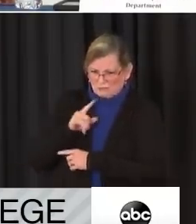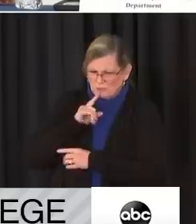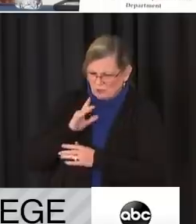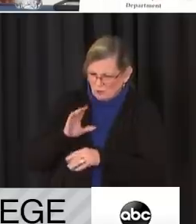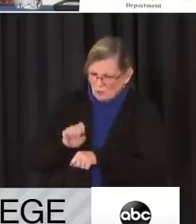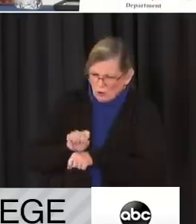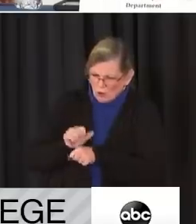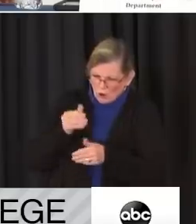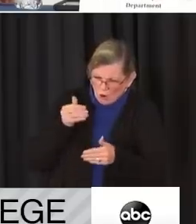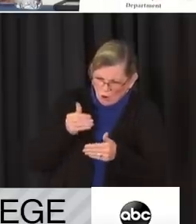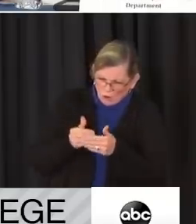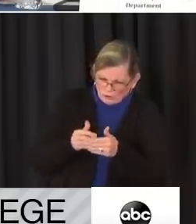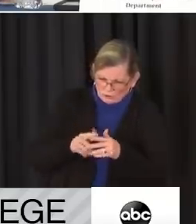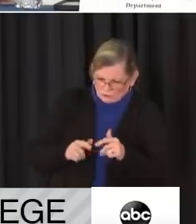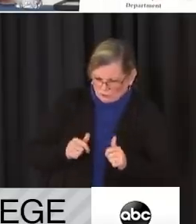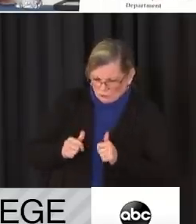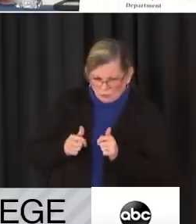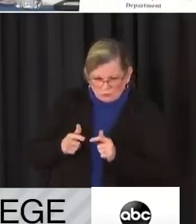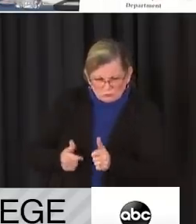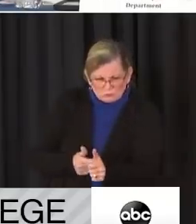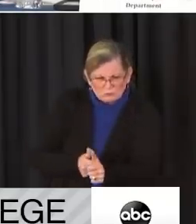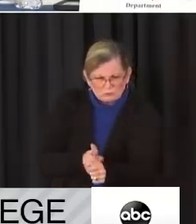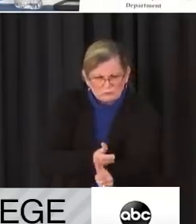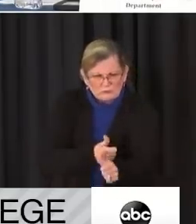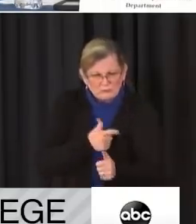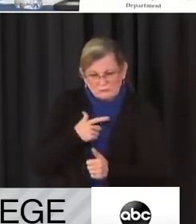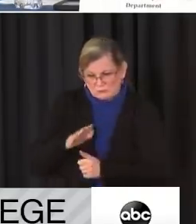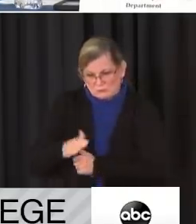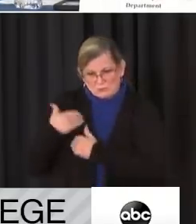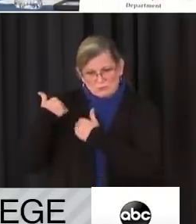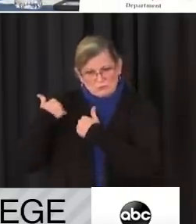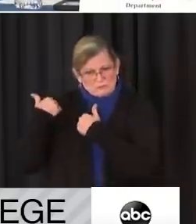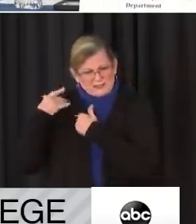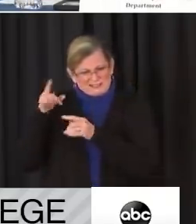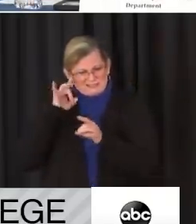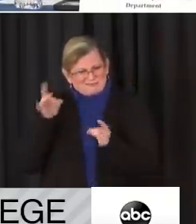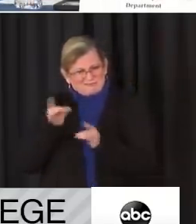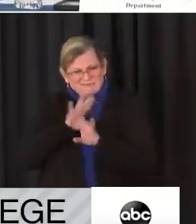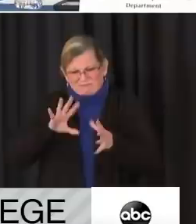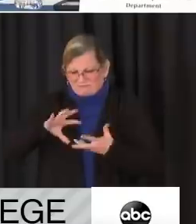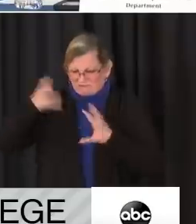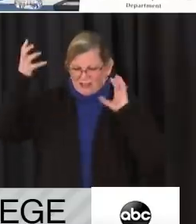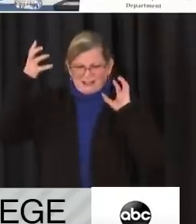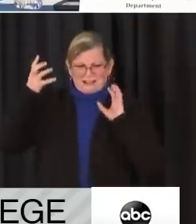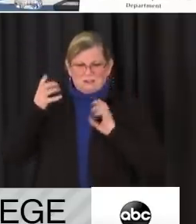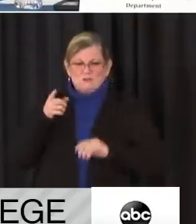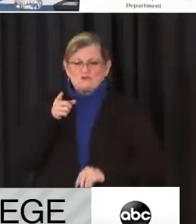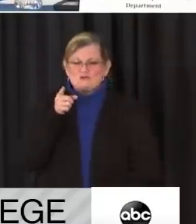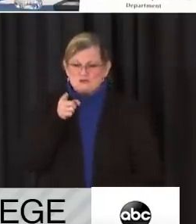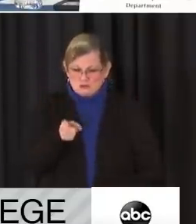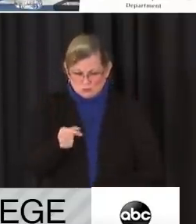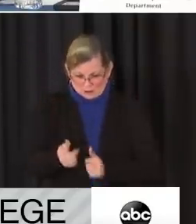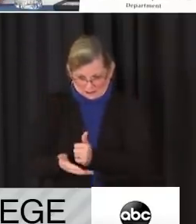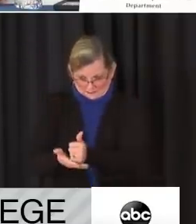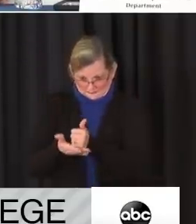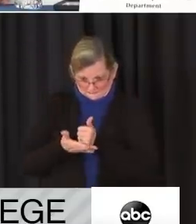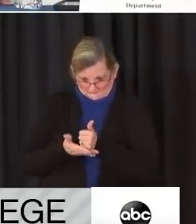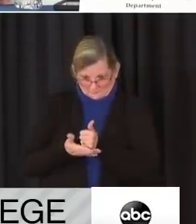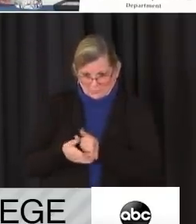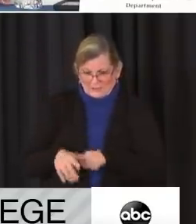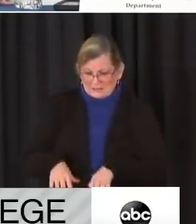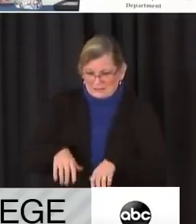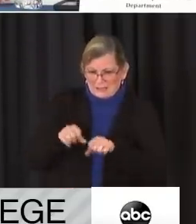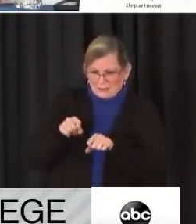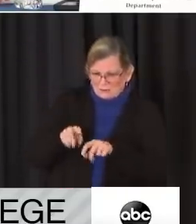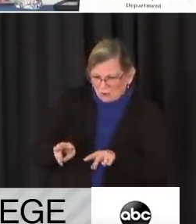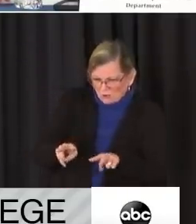closely with them to aggressively pursue those responsible for these shameful and violent acts. You can help by taking a moment to view